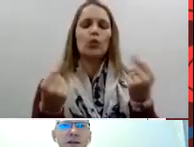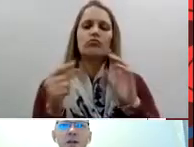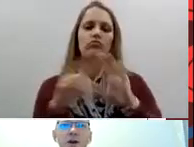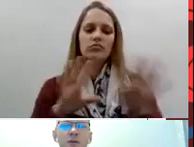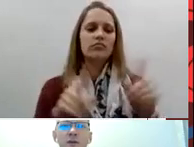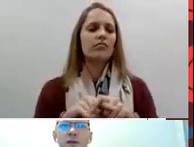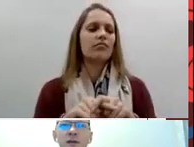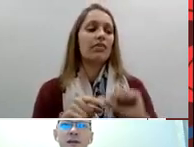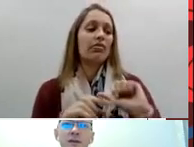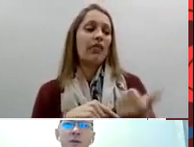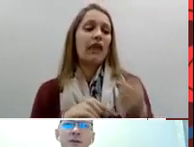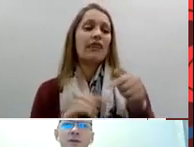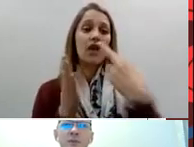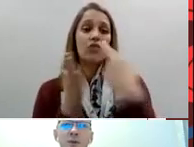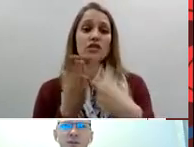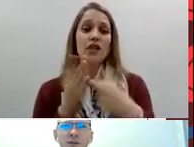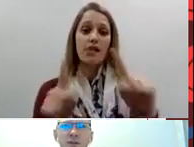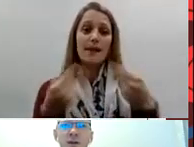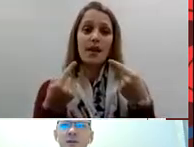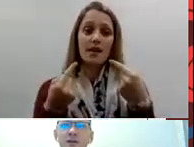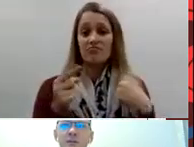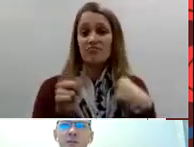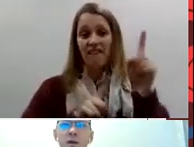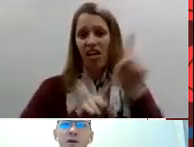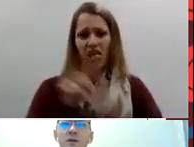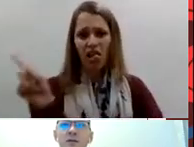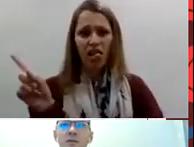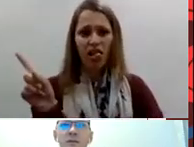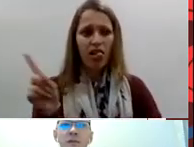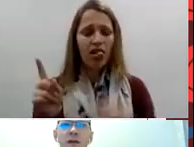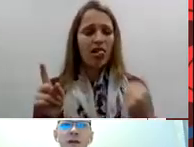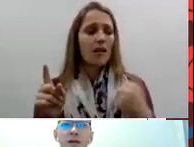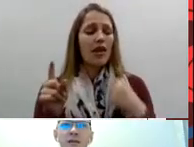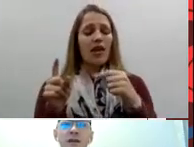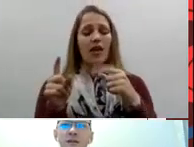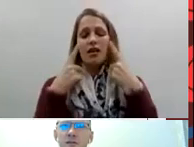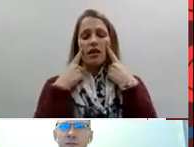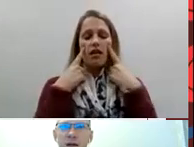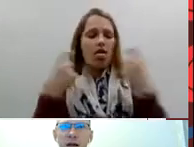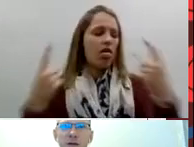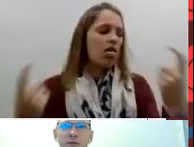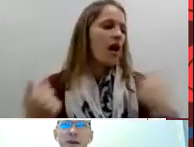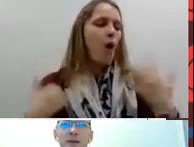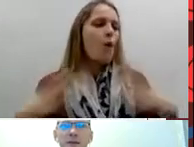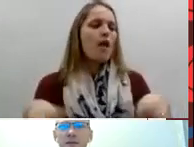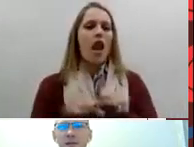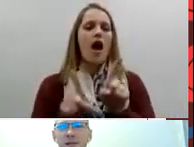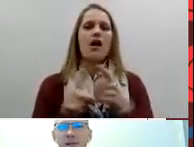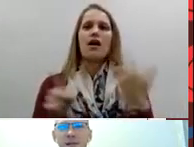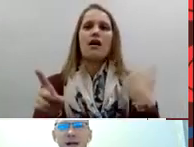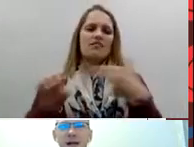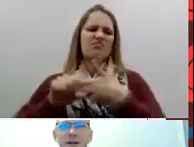I didn't know if I was going to pass but I just went on and yes I failed